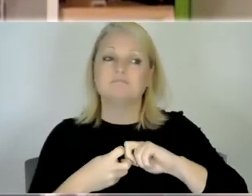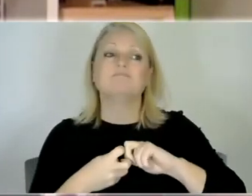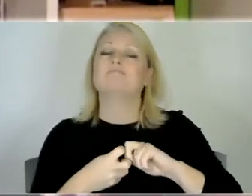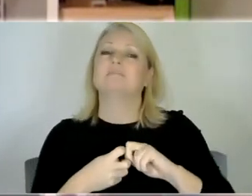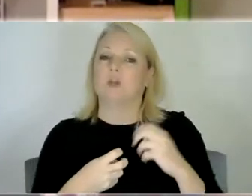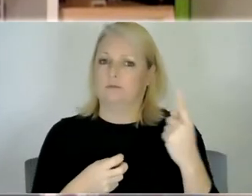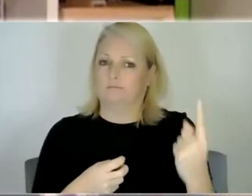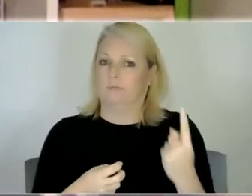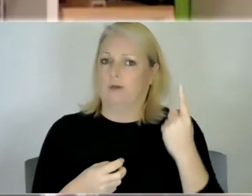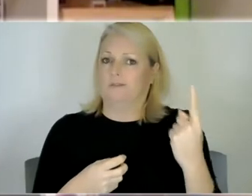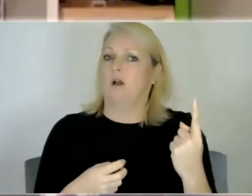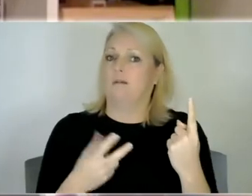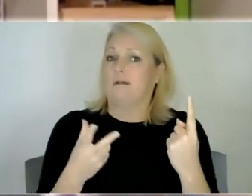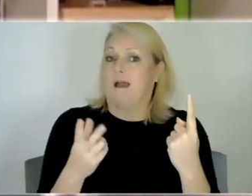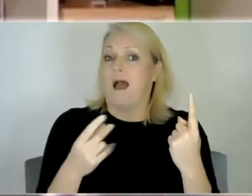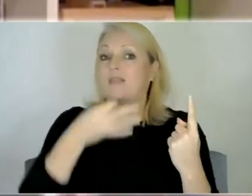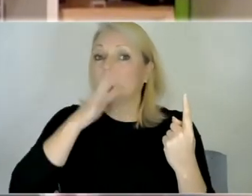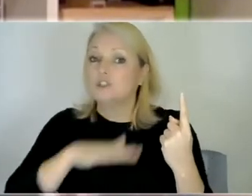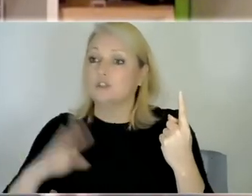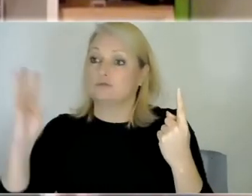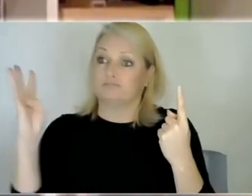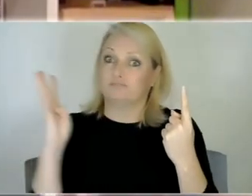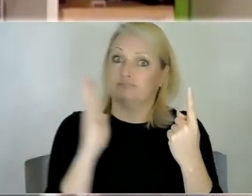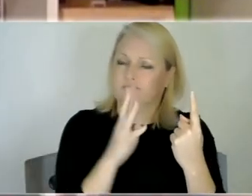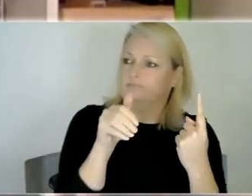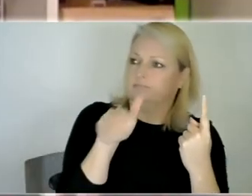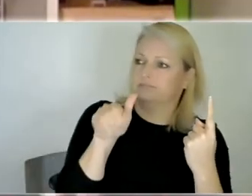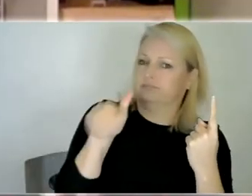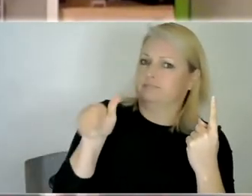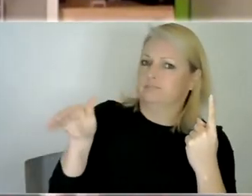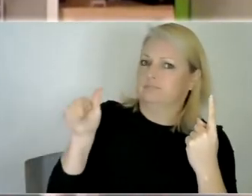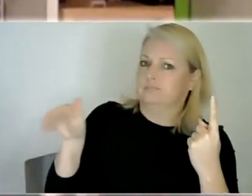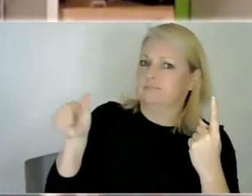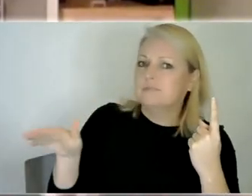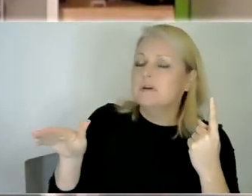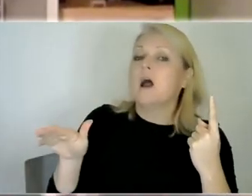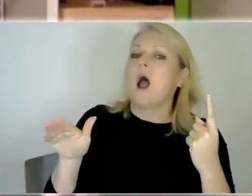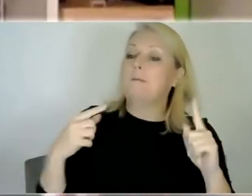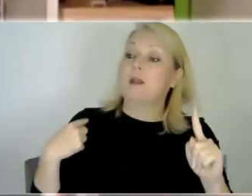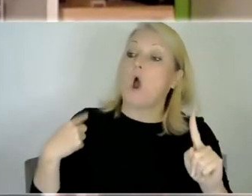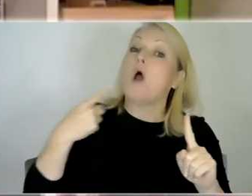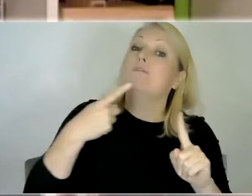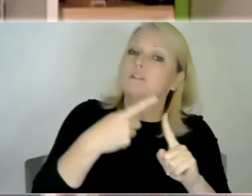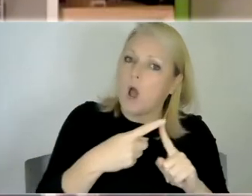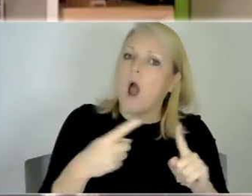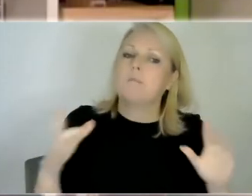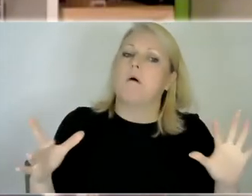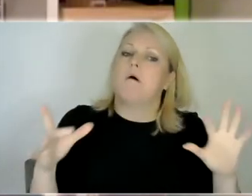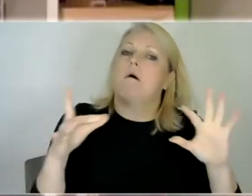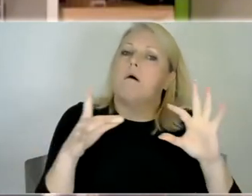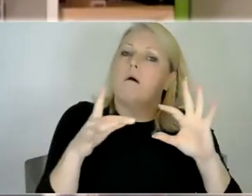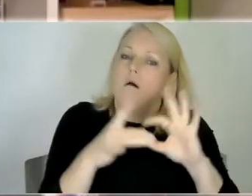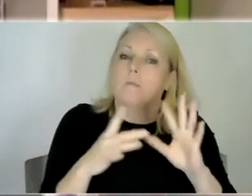kids which has got a lot better over the years you know from from when he was much younger to now